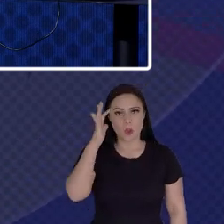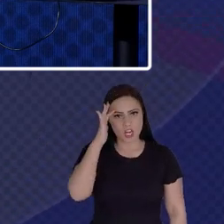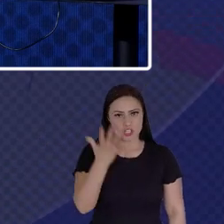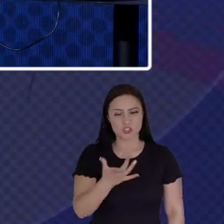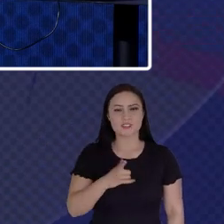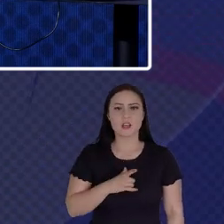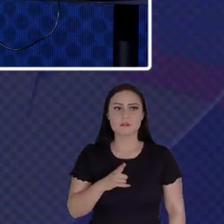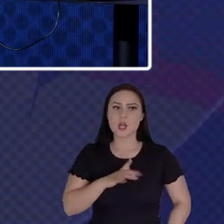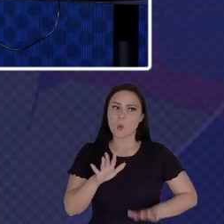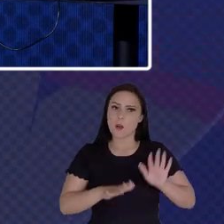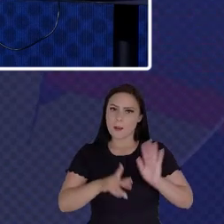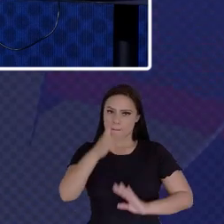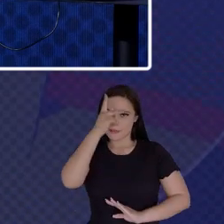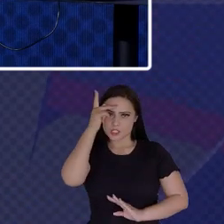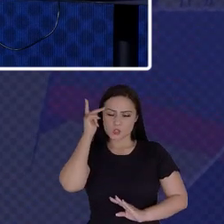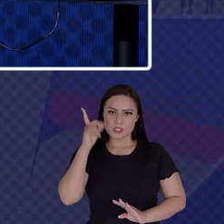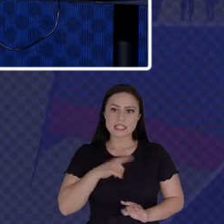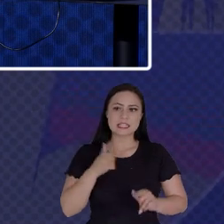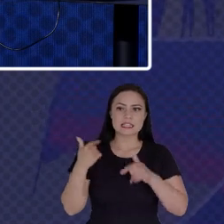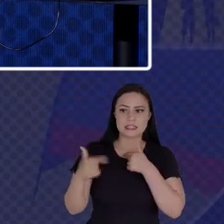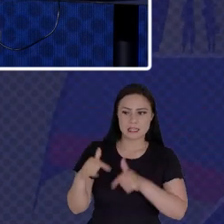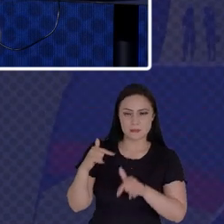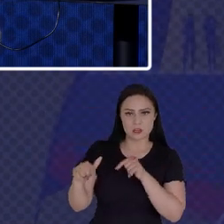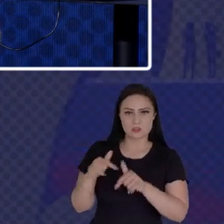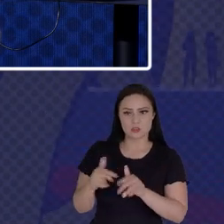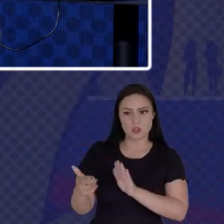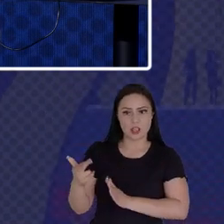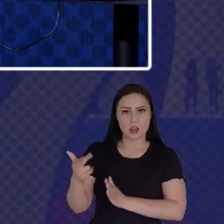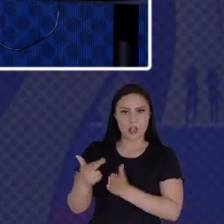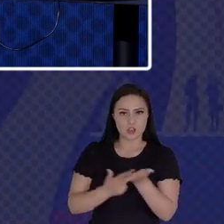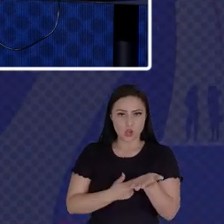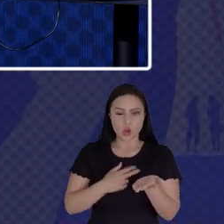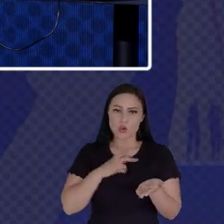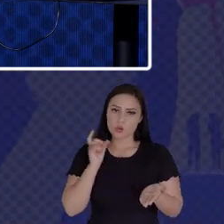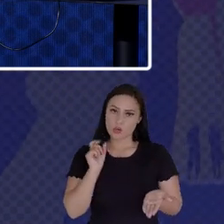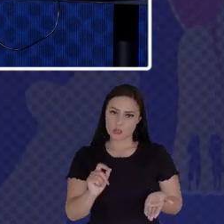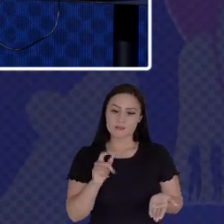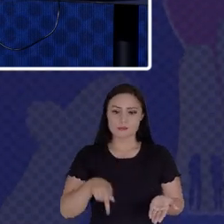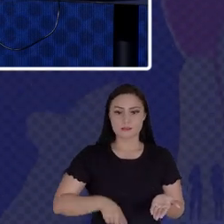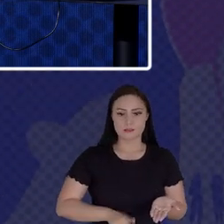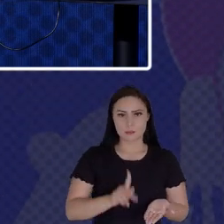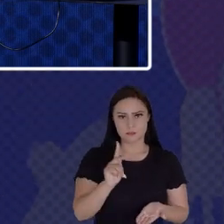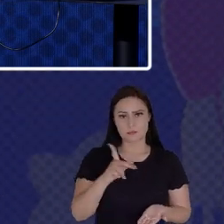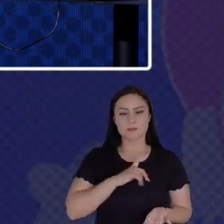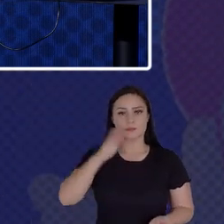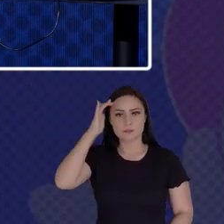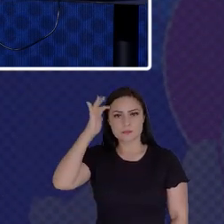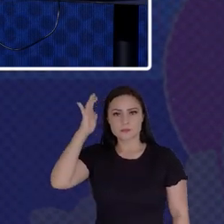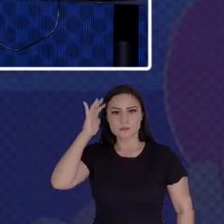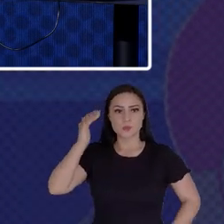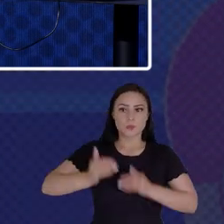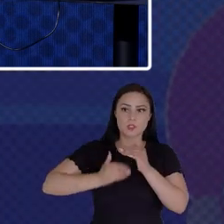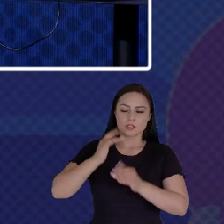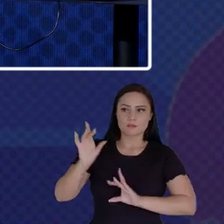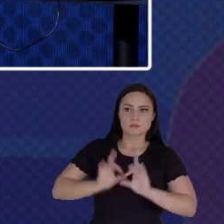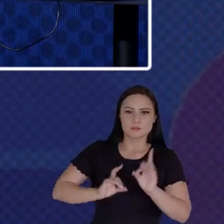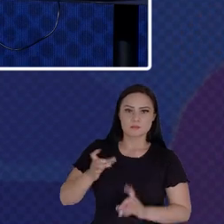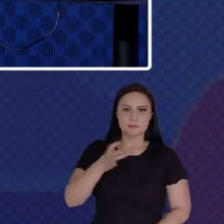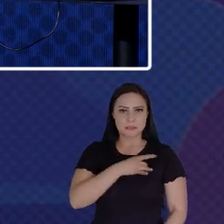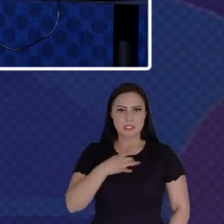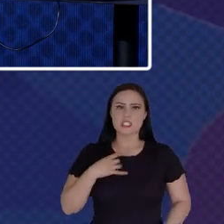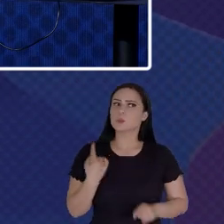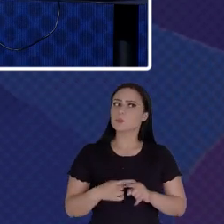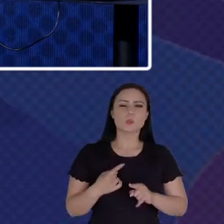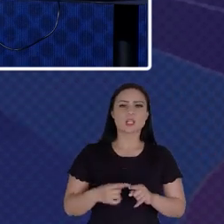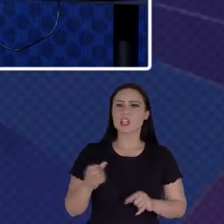Working In The Regulatory System Here And We Are Always Talk When We Discuss Fear And Why Don't We Innovate